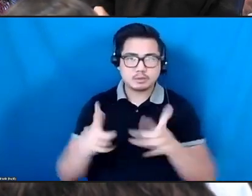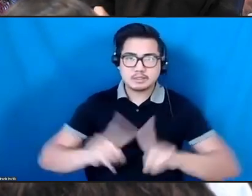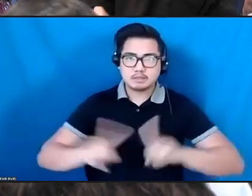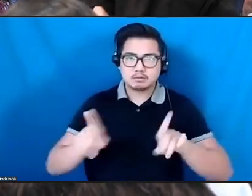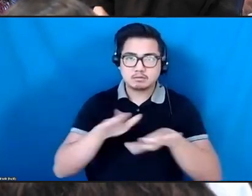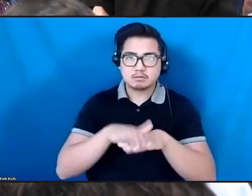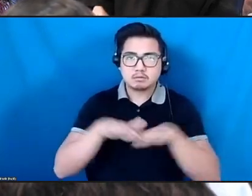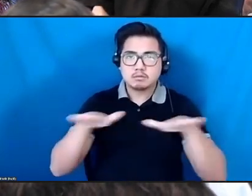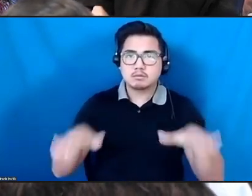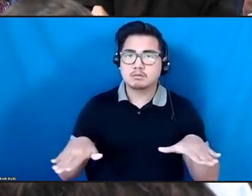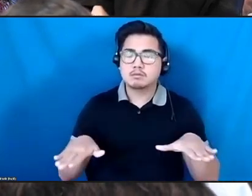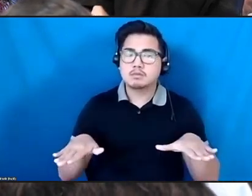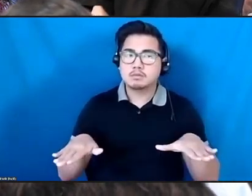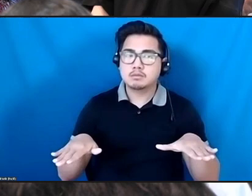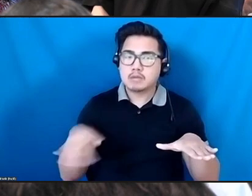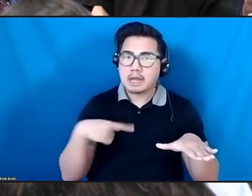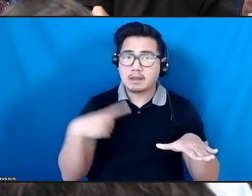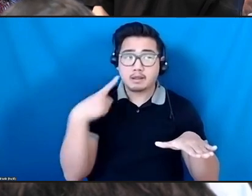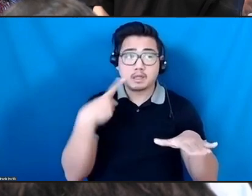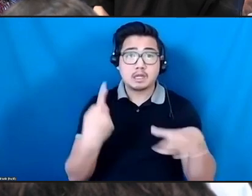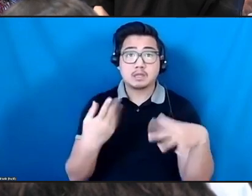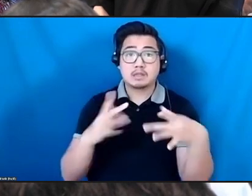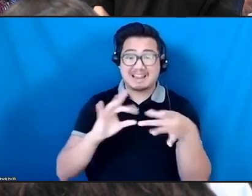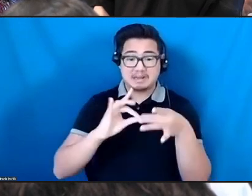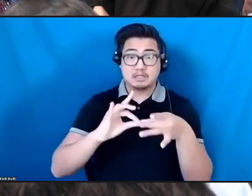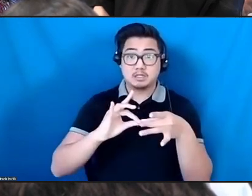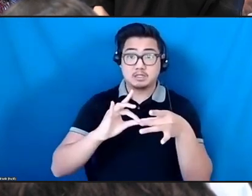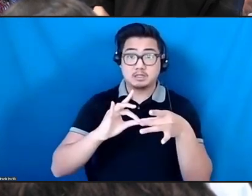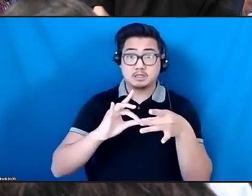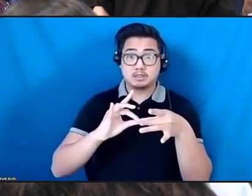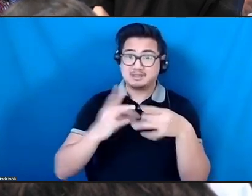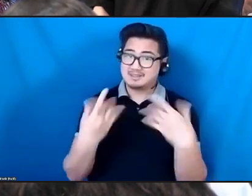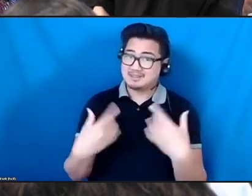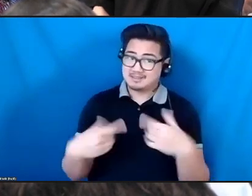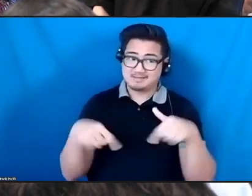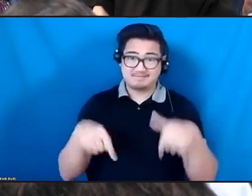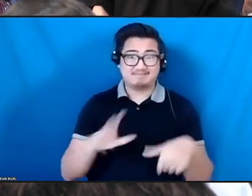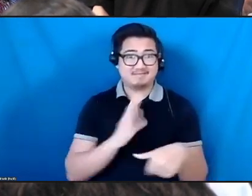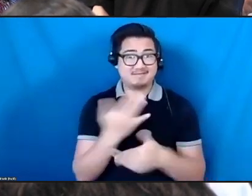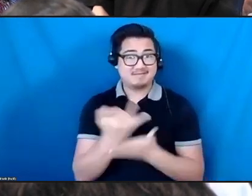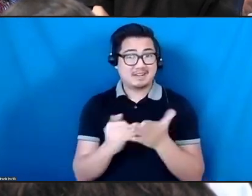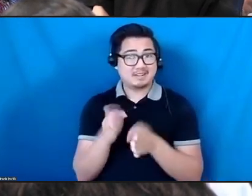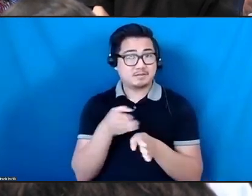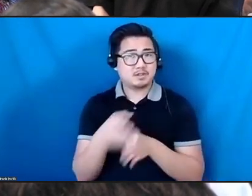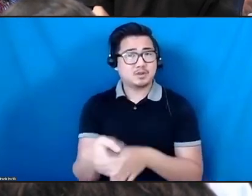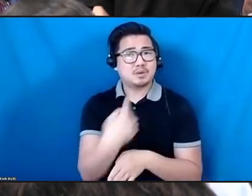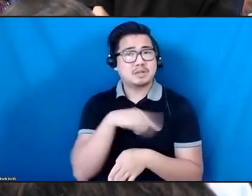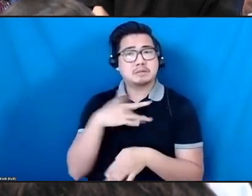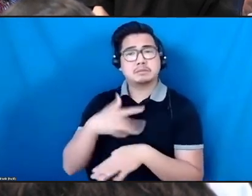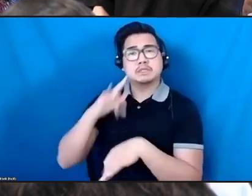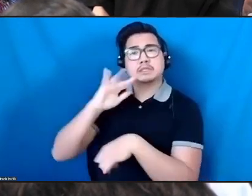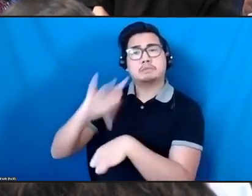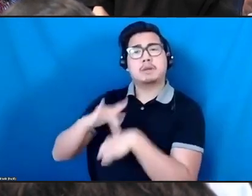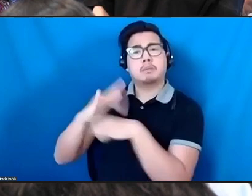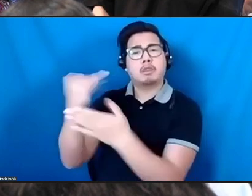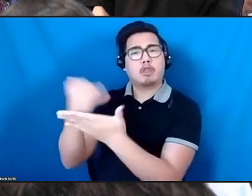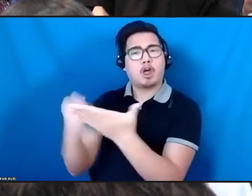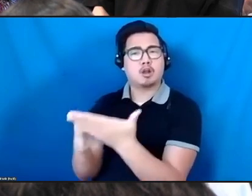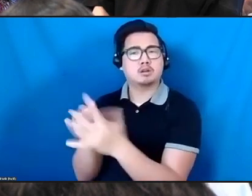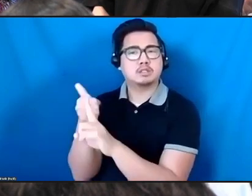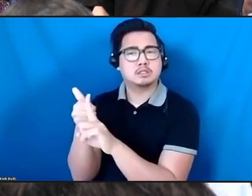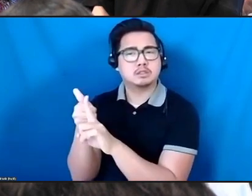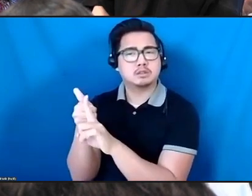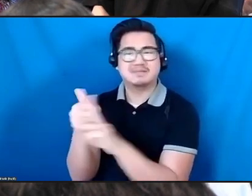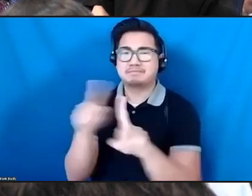I think for so long our field has been focused on the product, as we know, and not on the humanity of the artist. And I wonder in all the ways